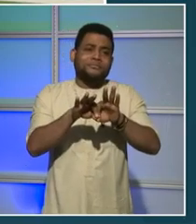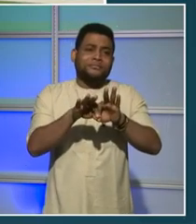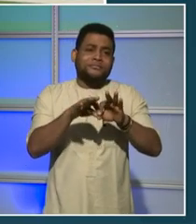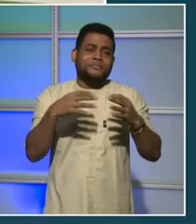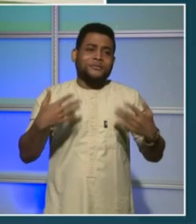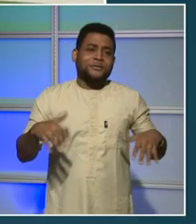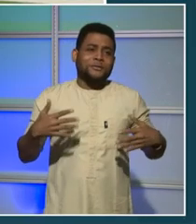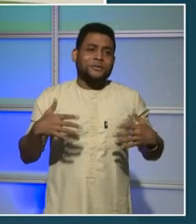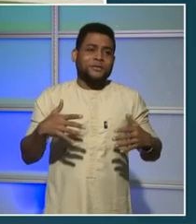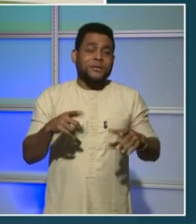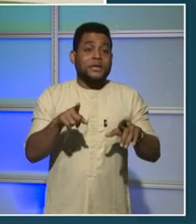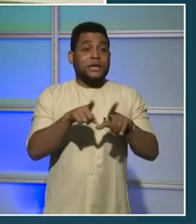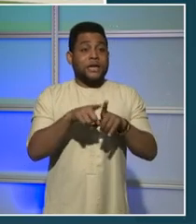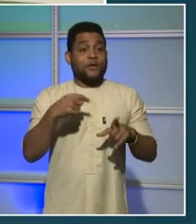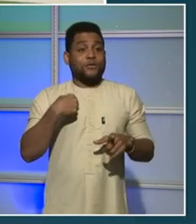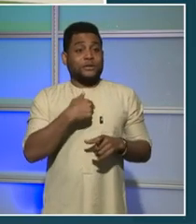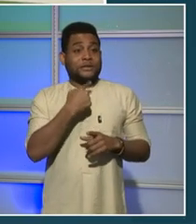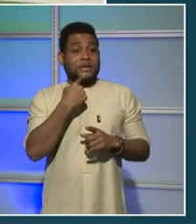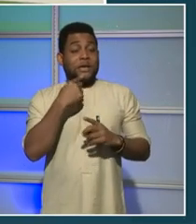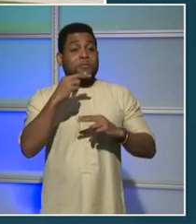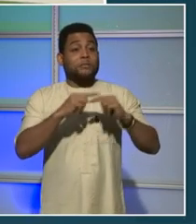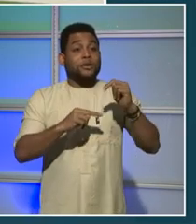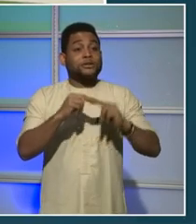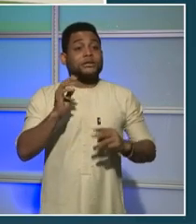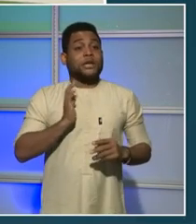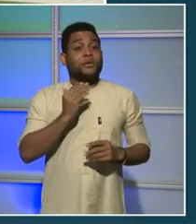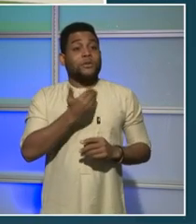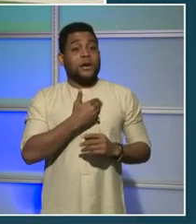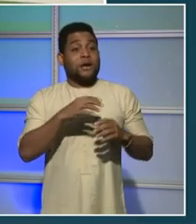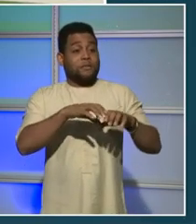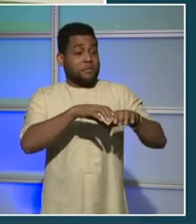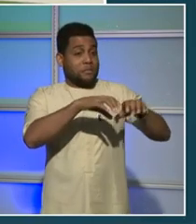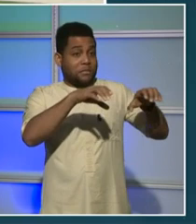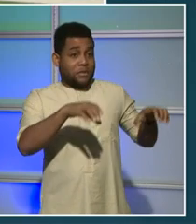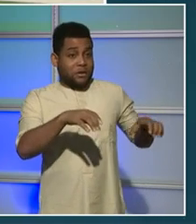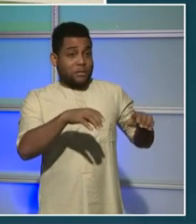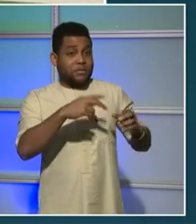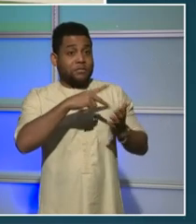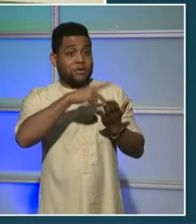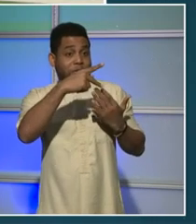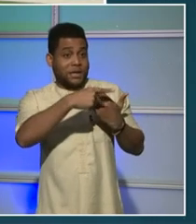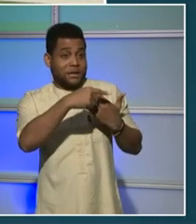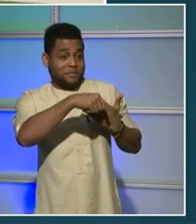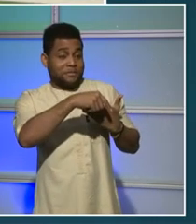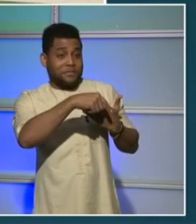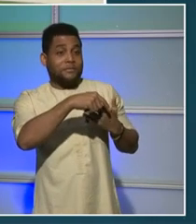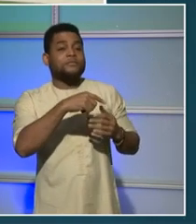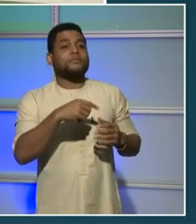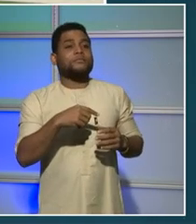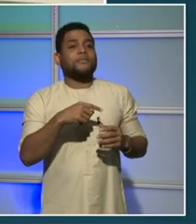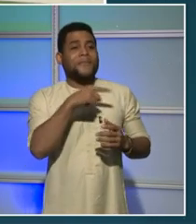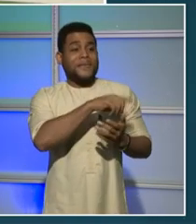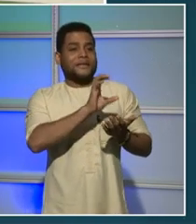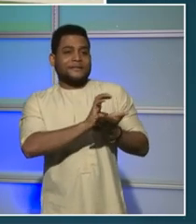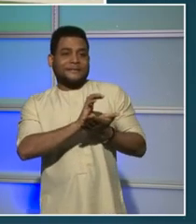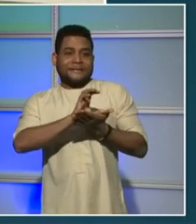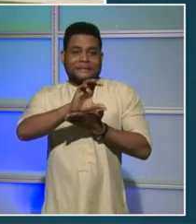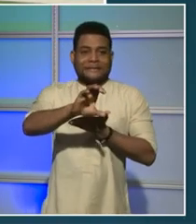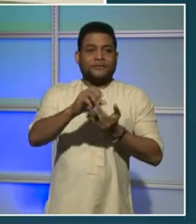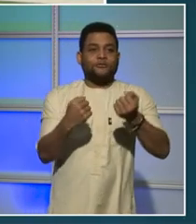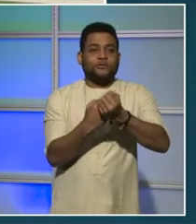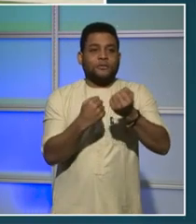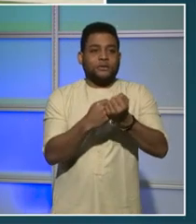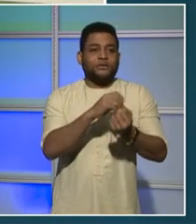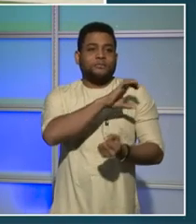strong intervention and enforcement, which means a fully funded and resourced police department, and accountability with